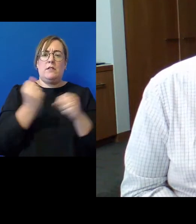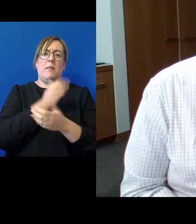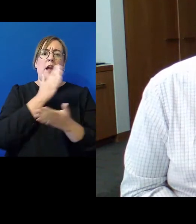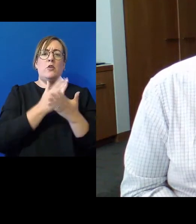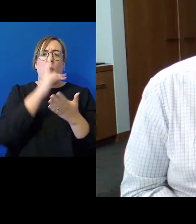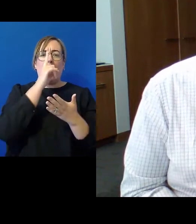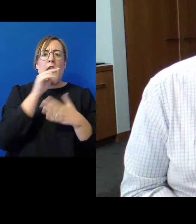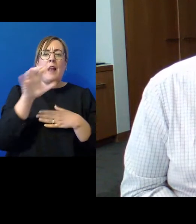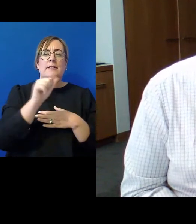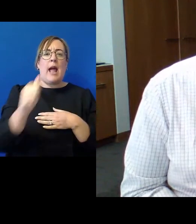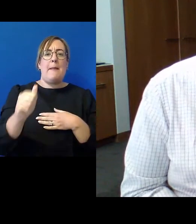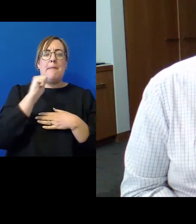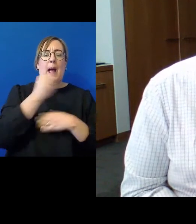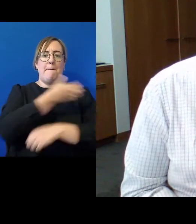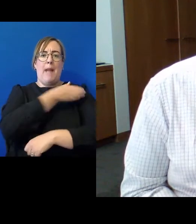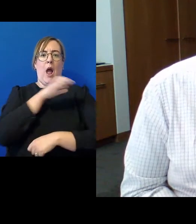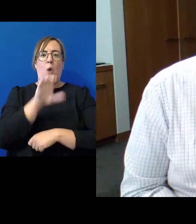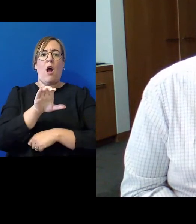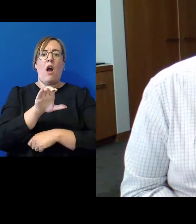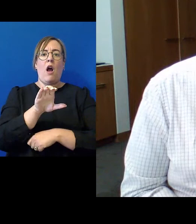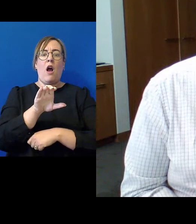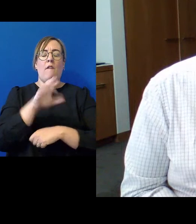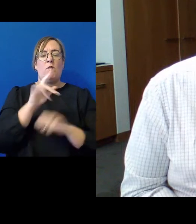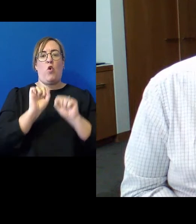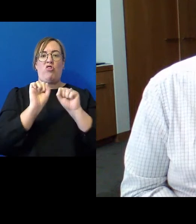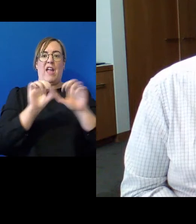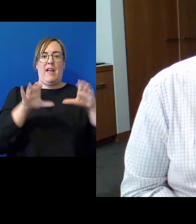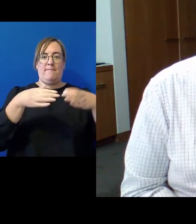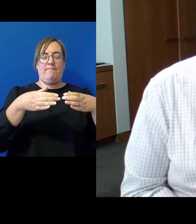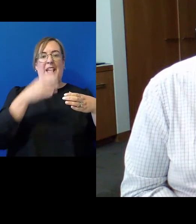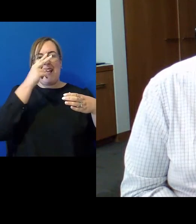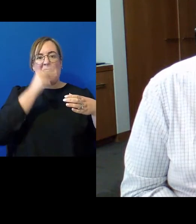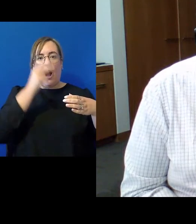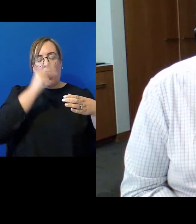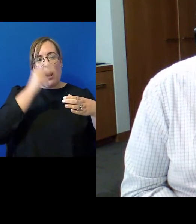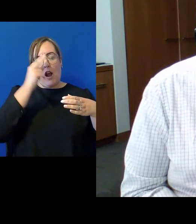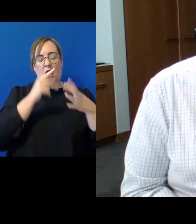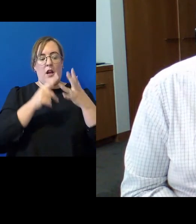power over their particularly younger offenders